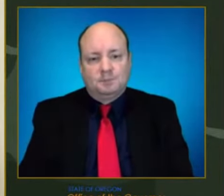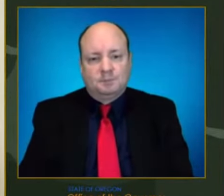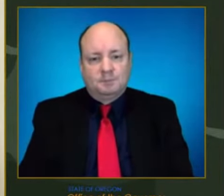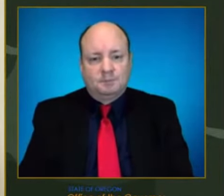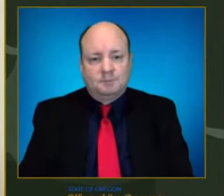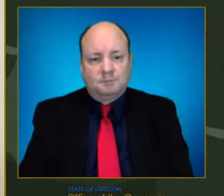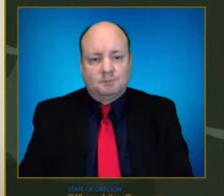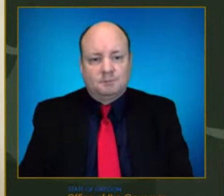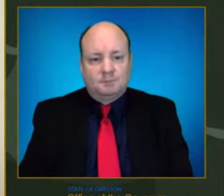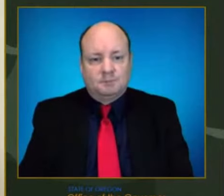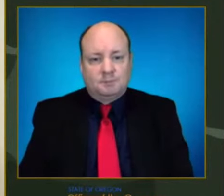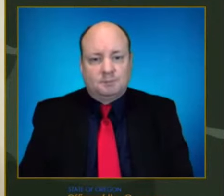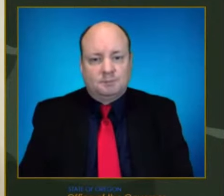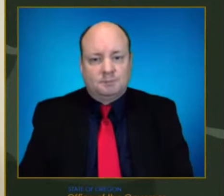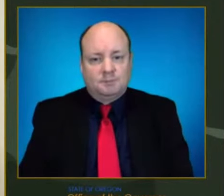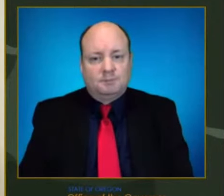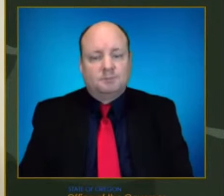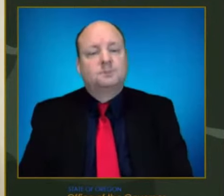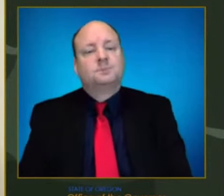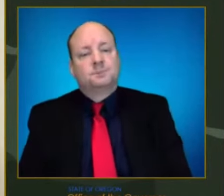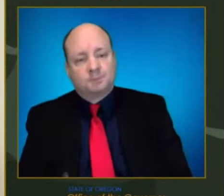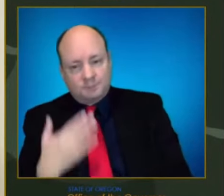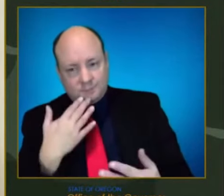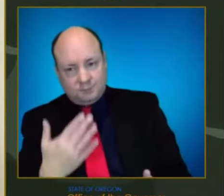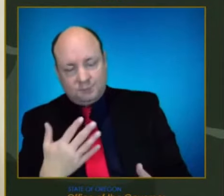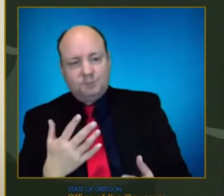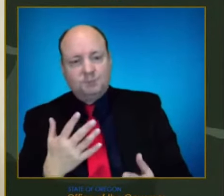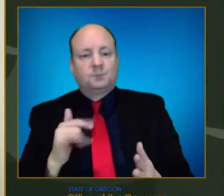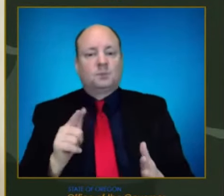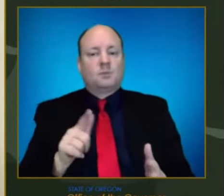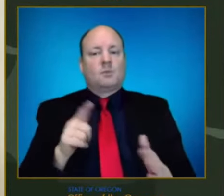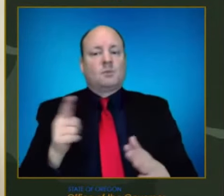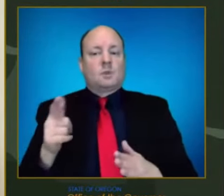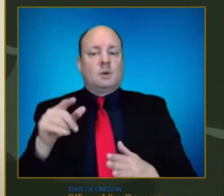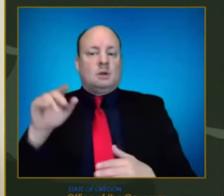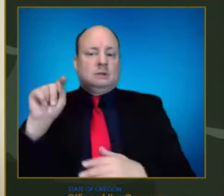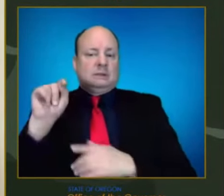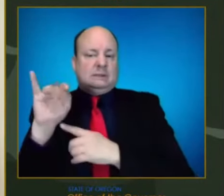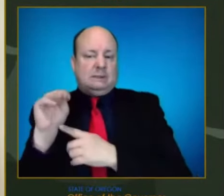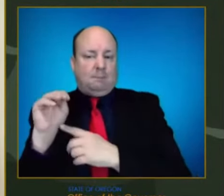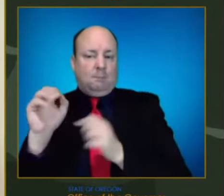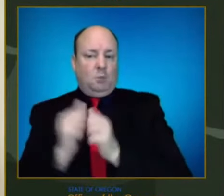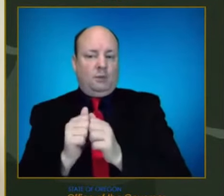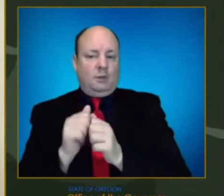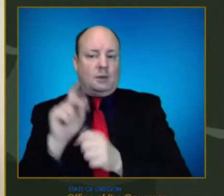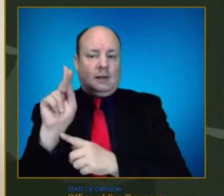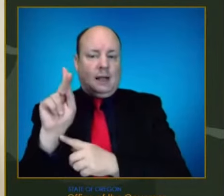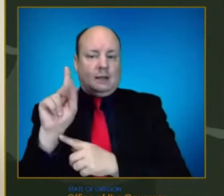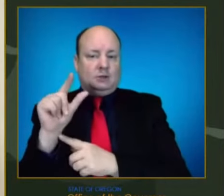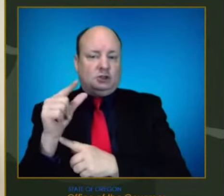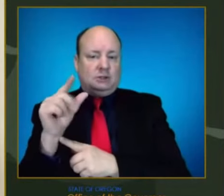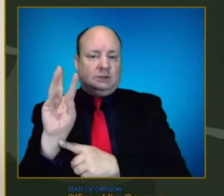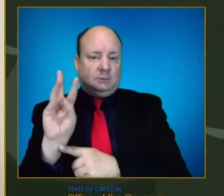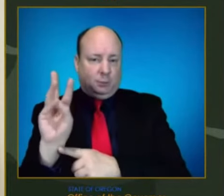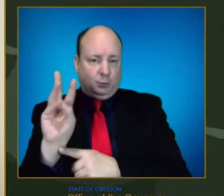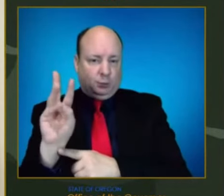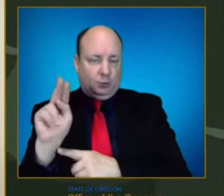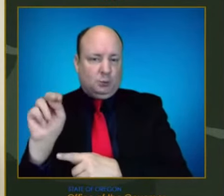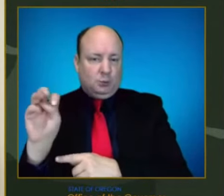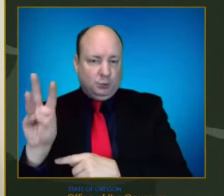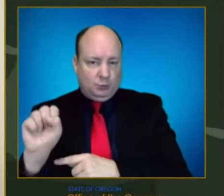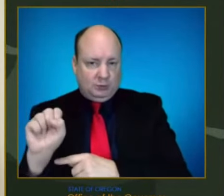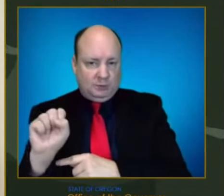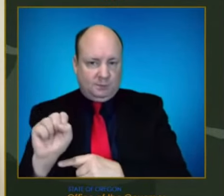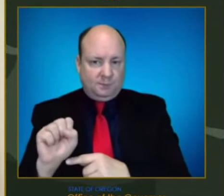Thank you, Ted. We'll go next to Tim Gordon with KGW. Go ahead, Tim. Hi. Good afternoon.